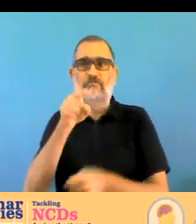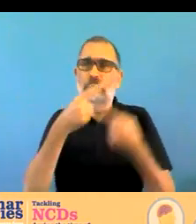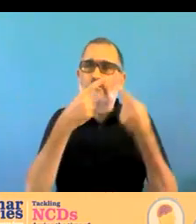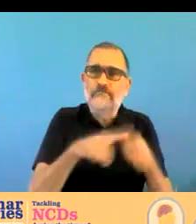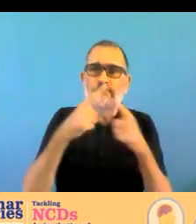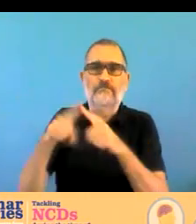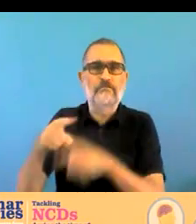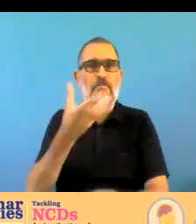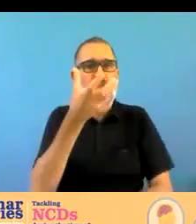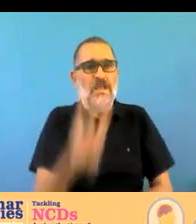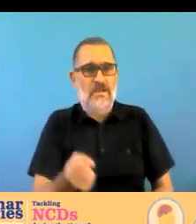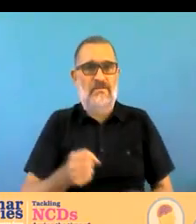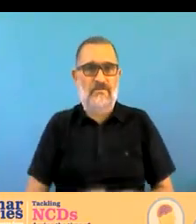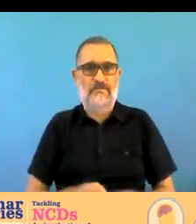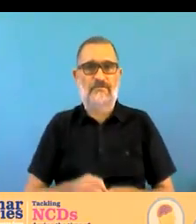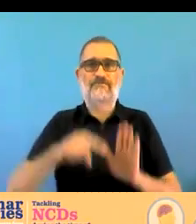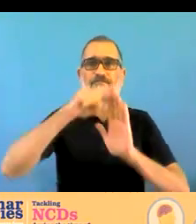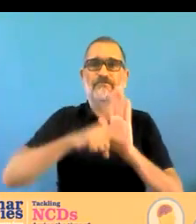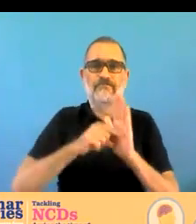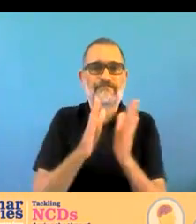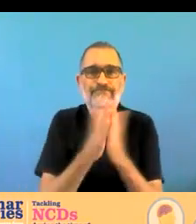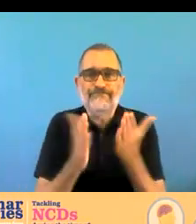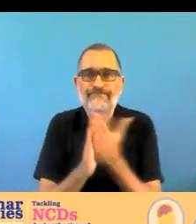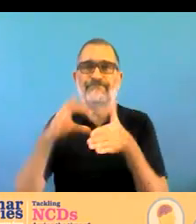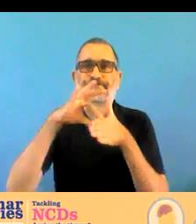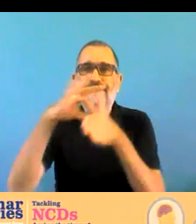with a focus on mental health and substance use